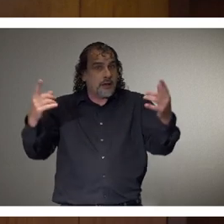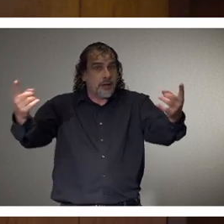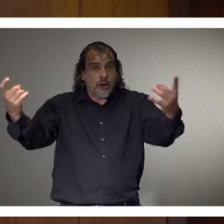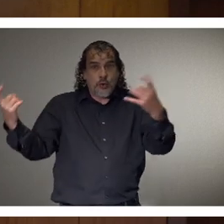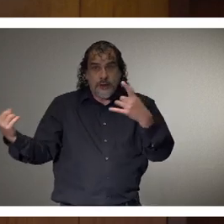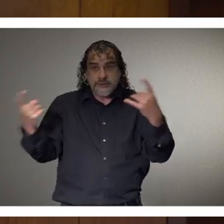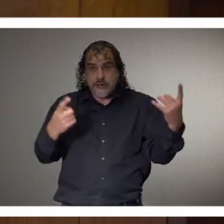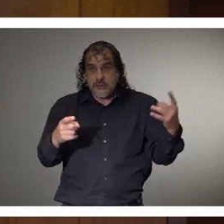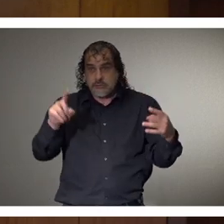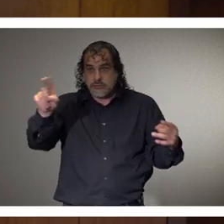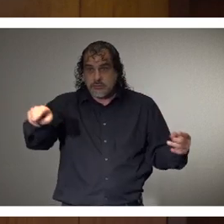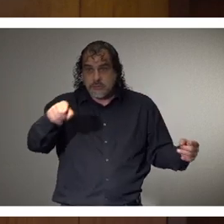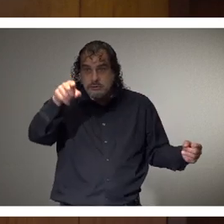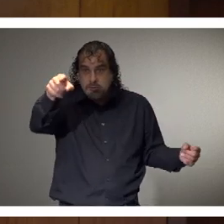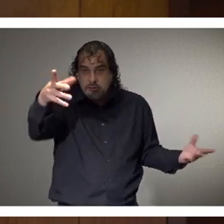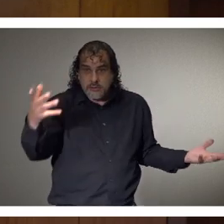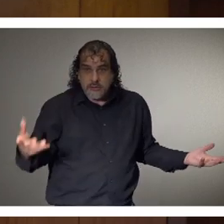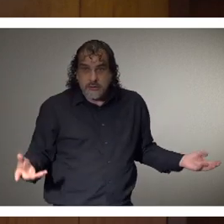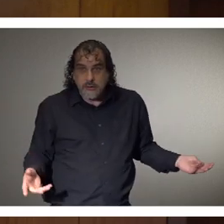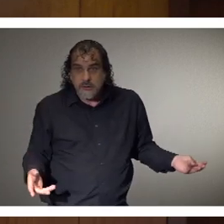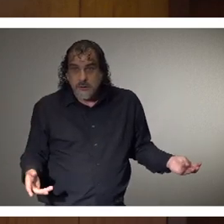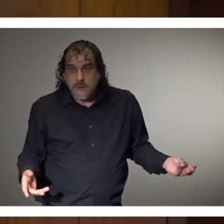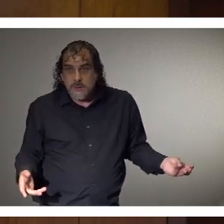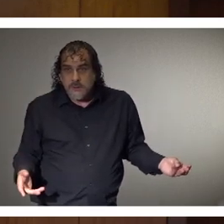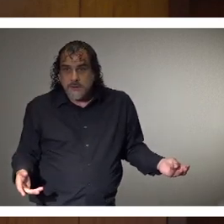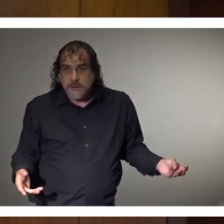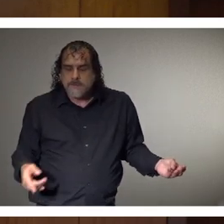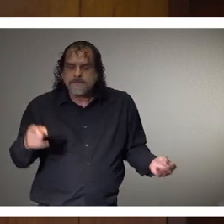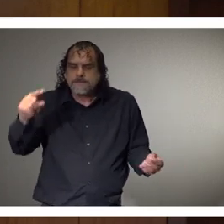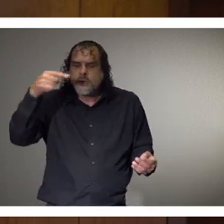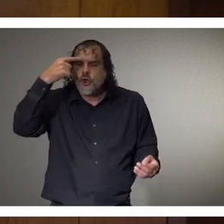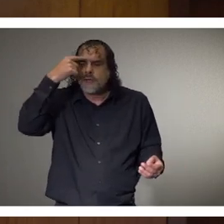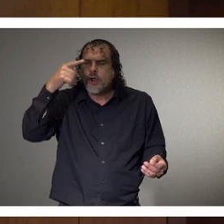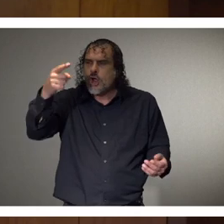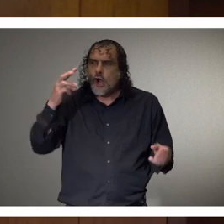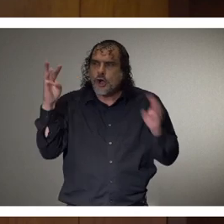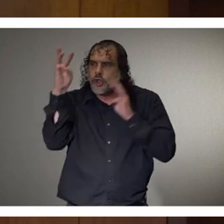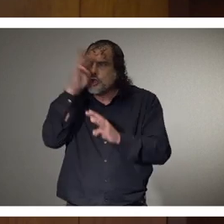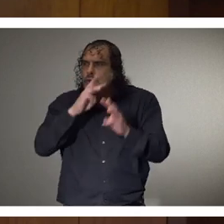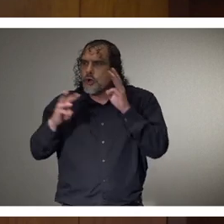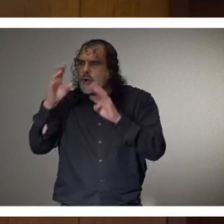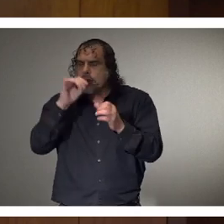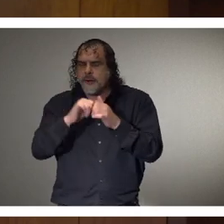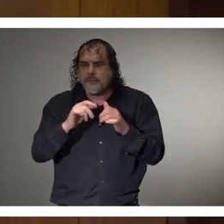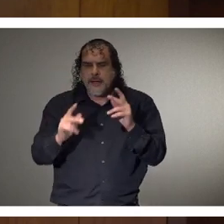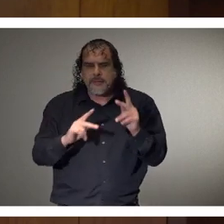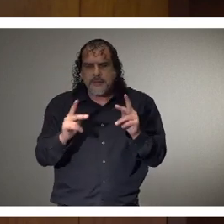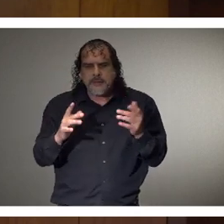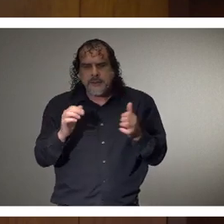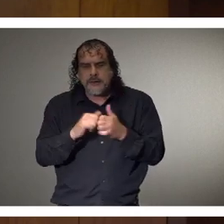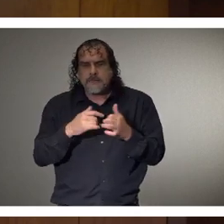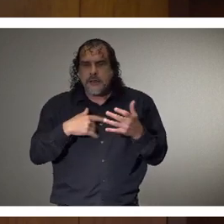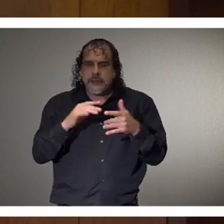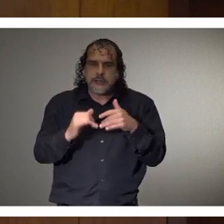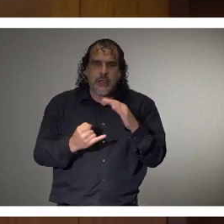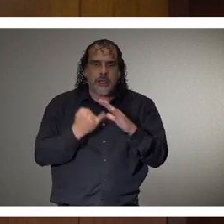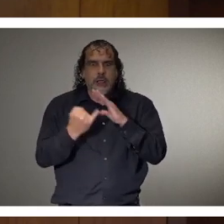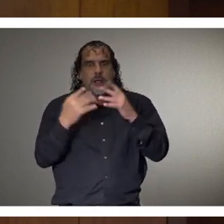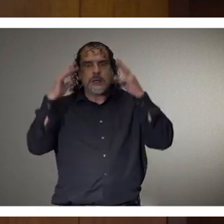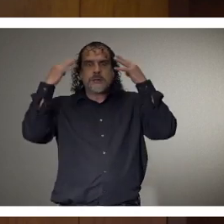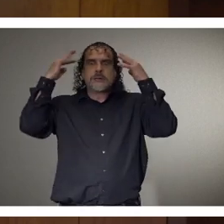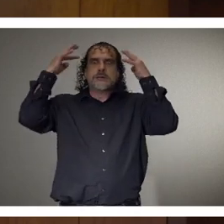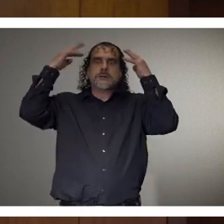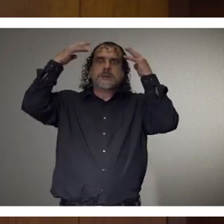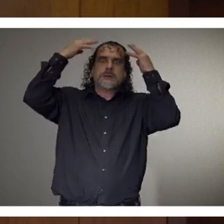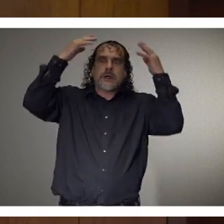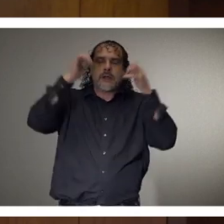to questions, and we'll start to my right here with Scott. Governor, are you worried about people, for lack of a better description, becoming stir-crazy, having been cooped up